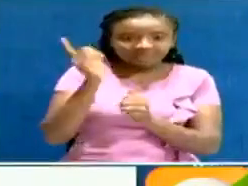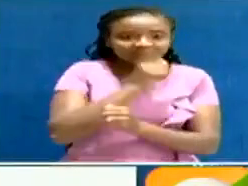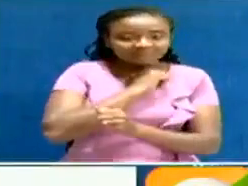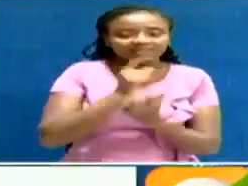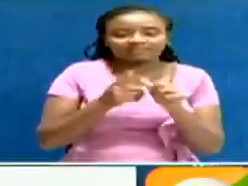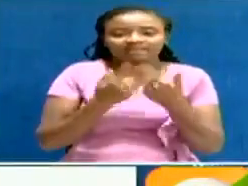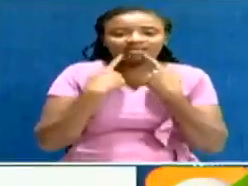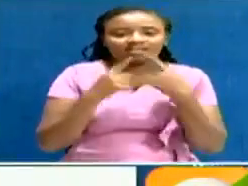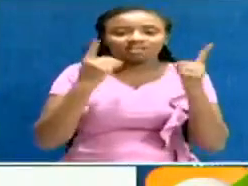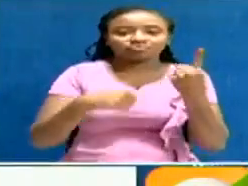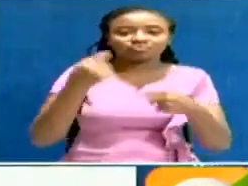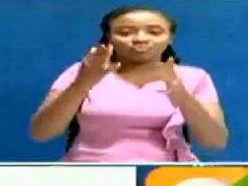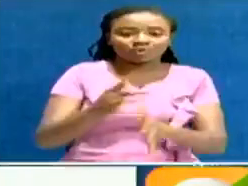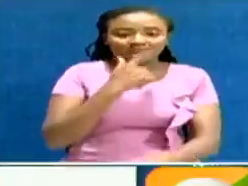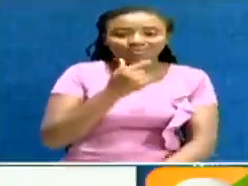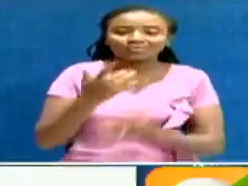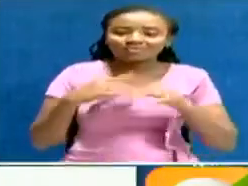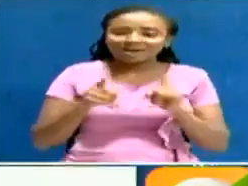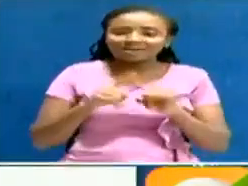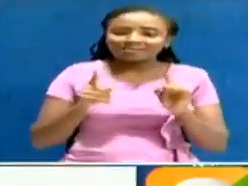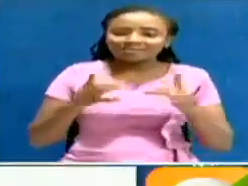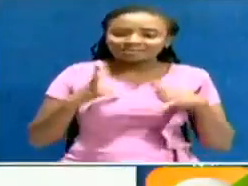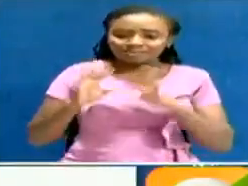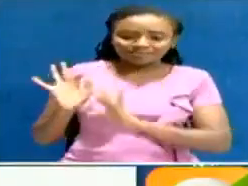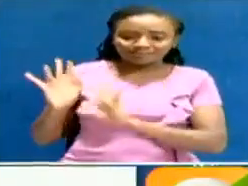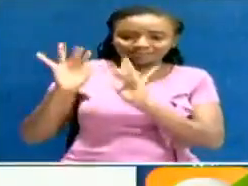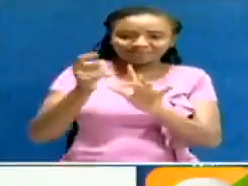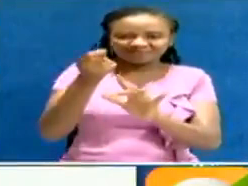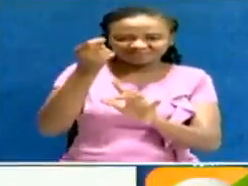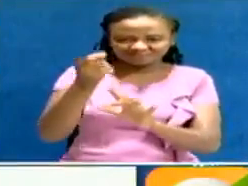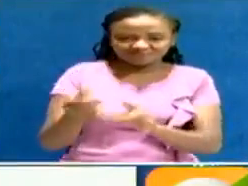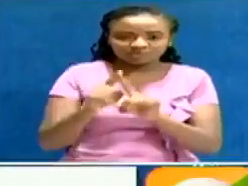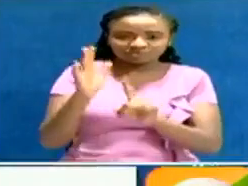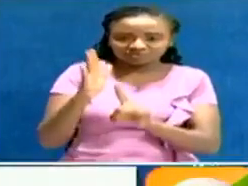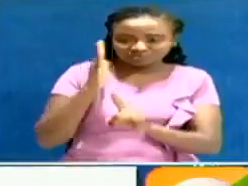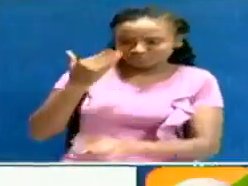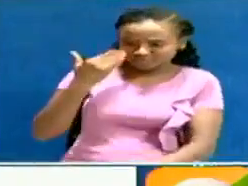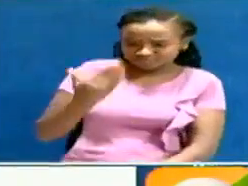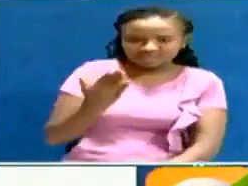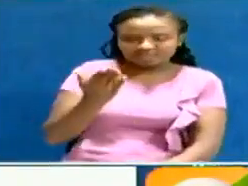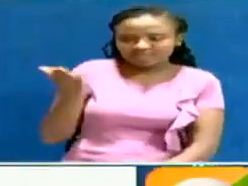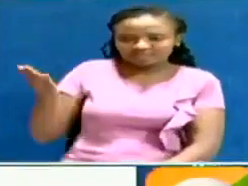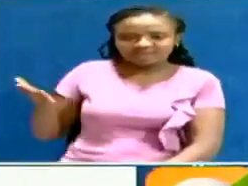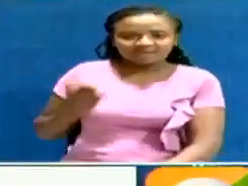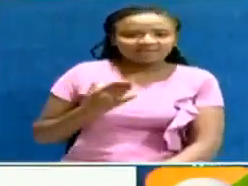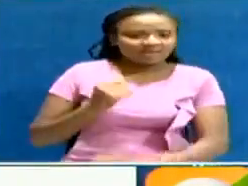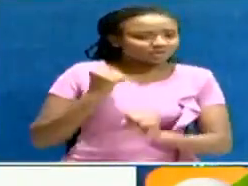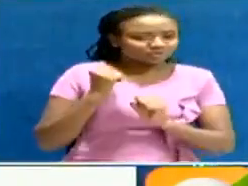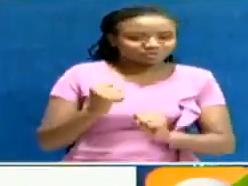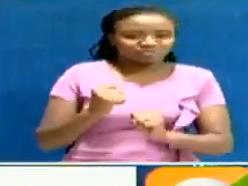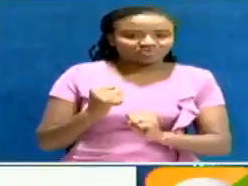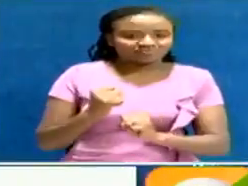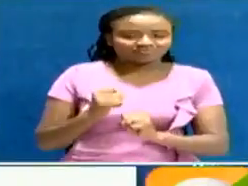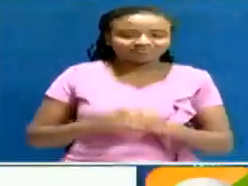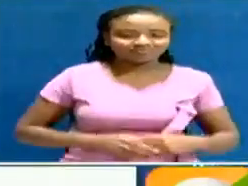where a low voter turnout was witnessed, with heavy security presence dotting roads leading to the polling centres and the